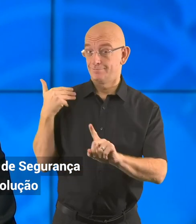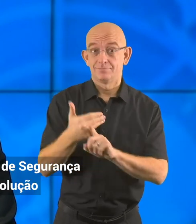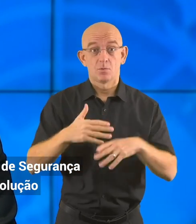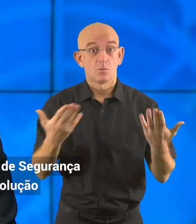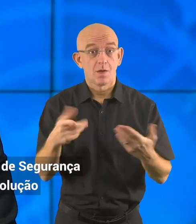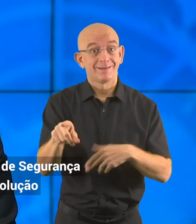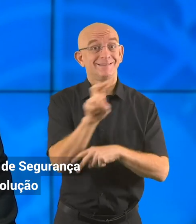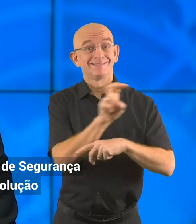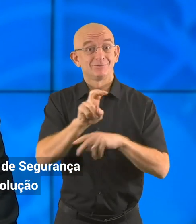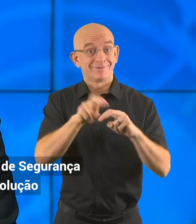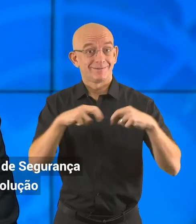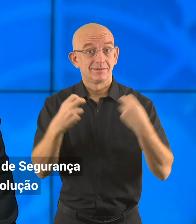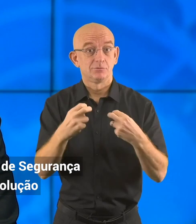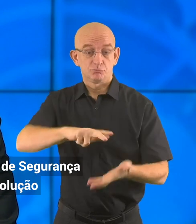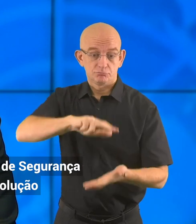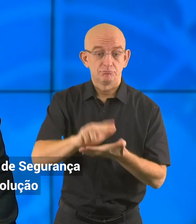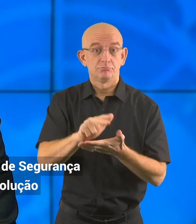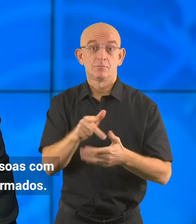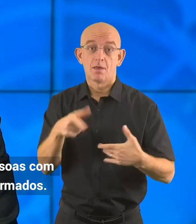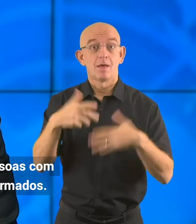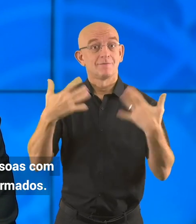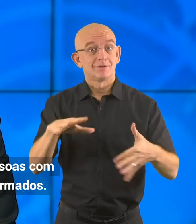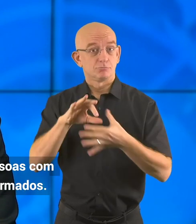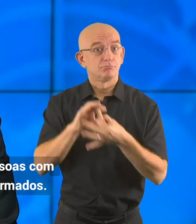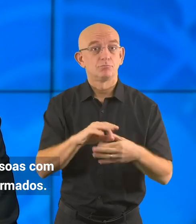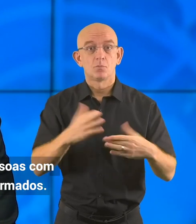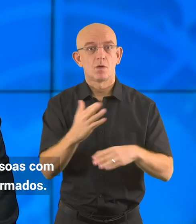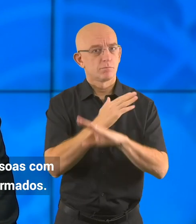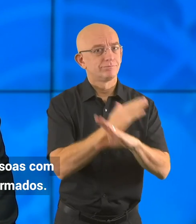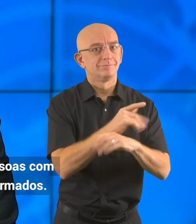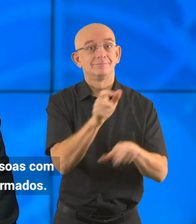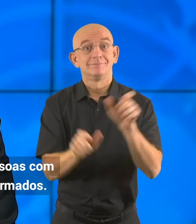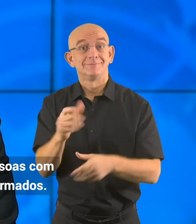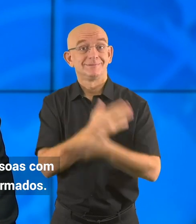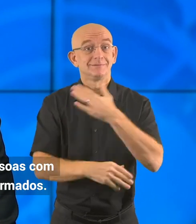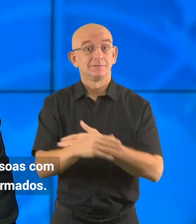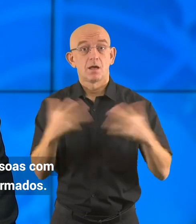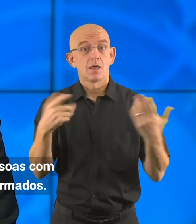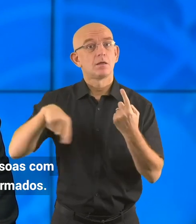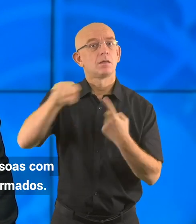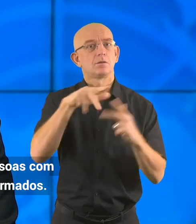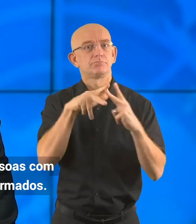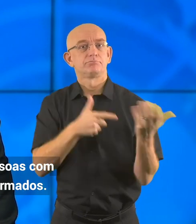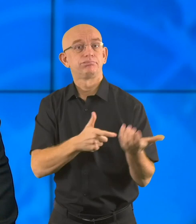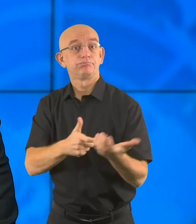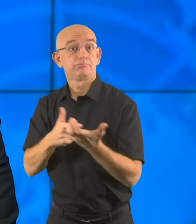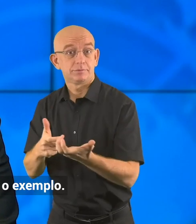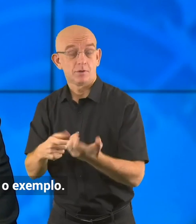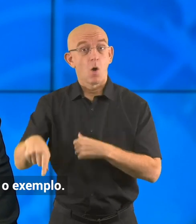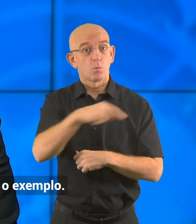first time, the Security Council adopted its first ever resolution dedicated to the protection of persons with disabilities in armed conflict.